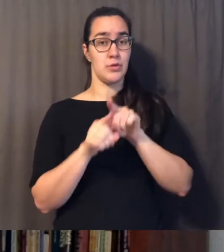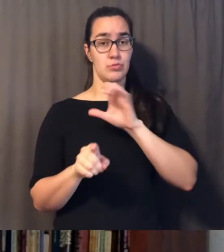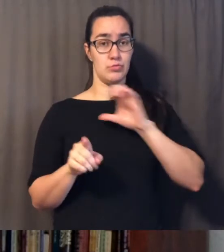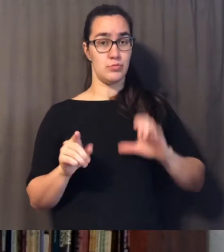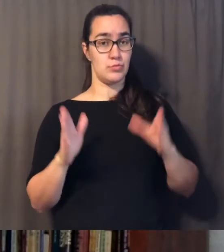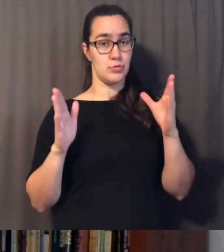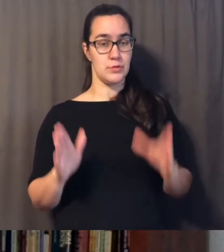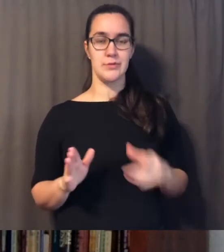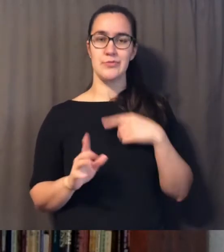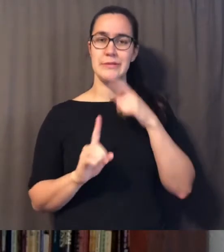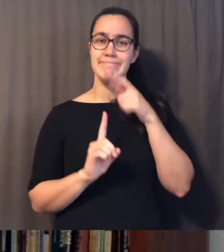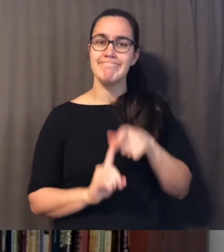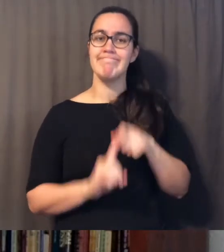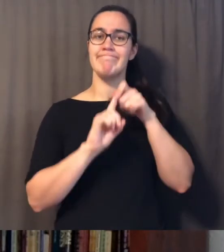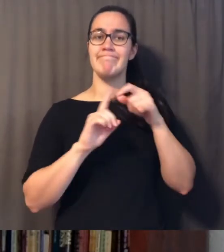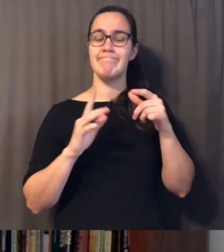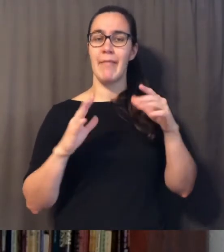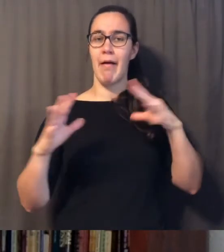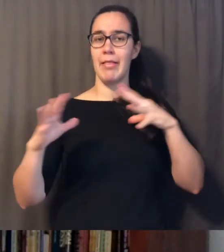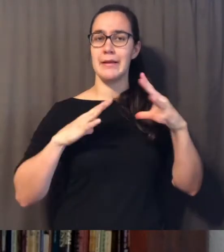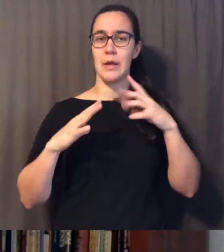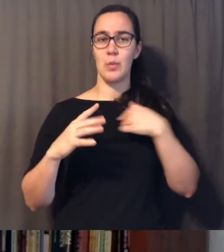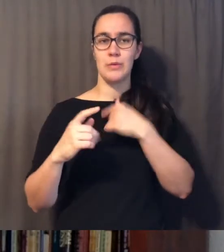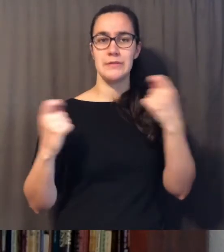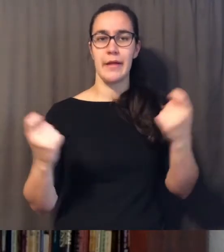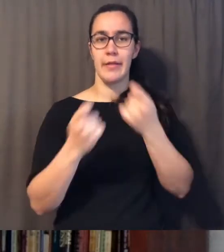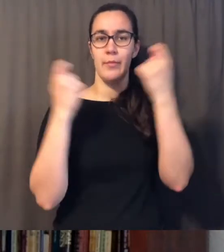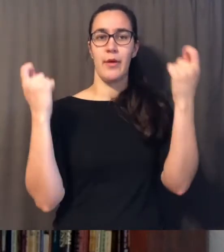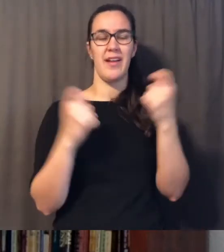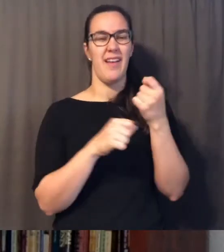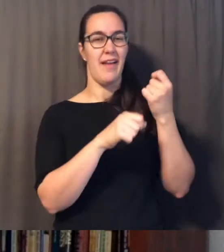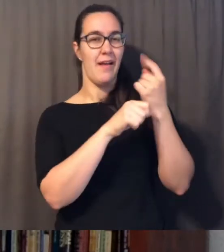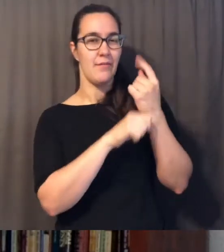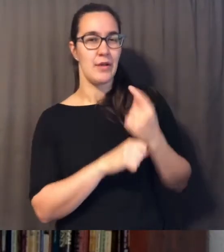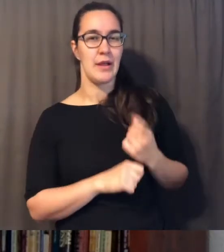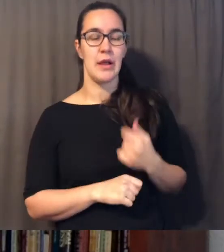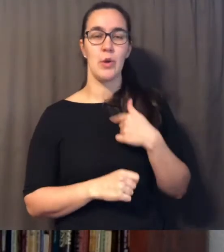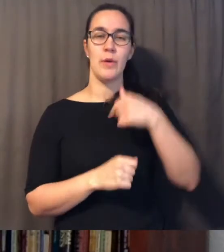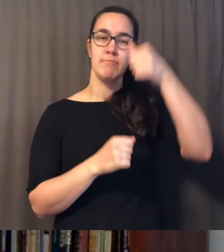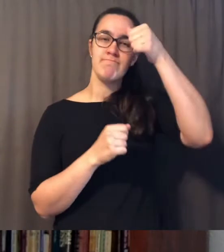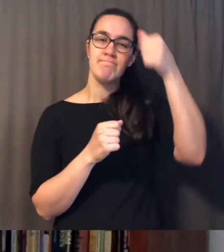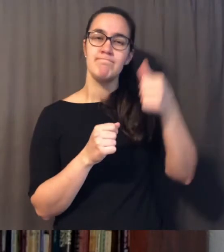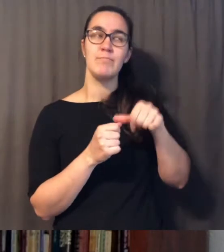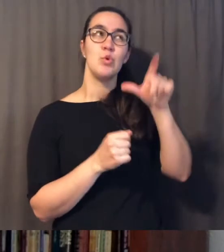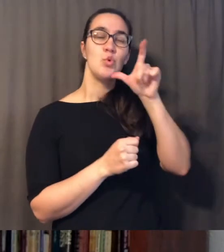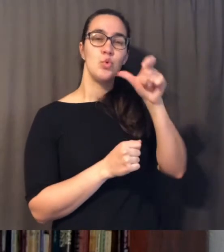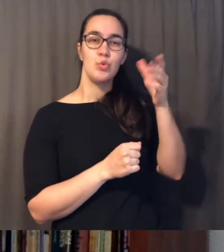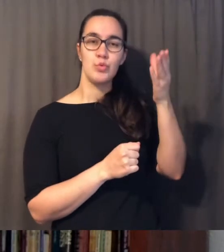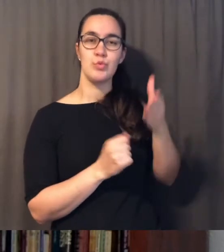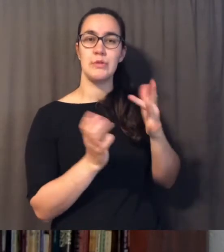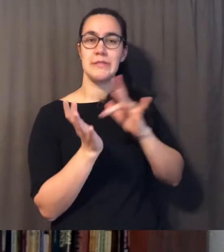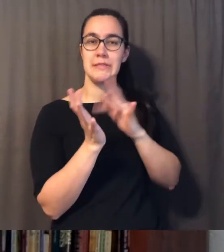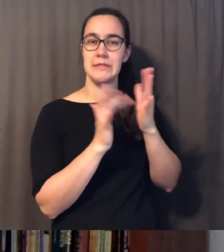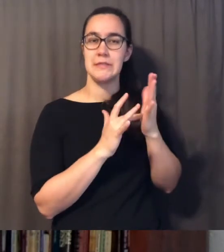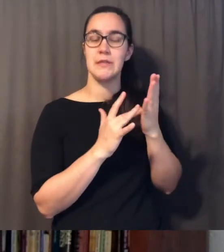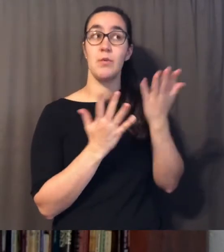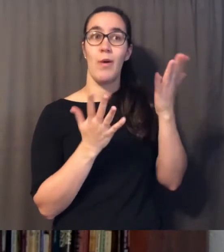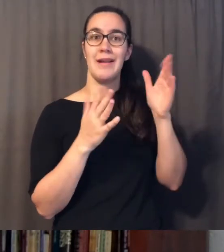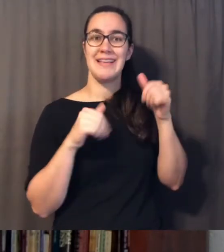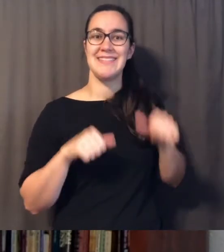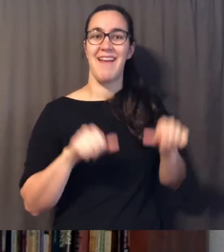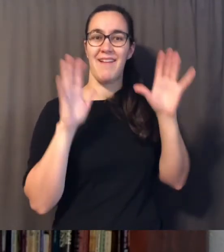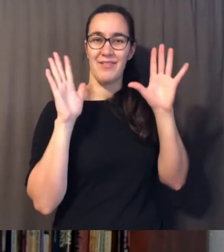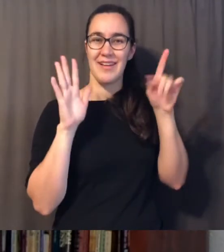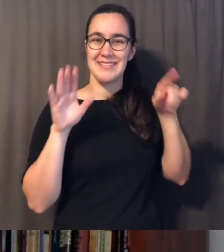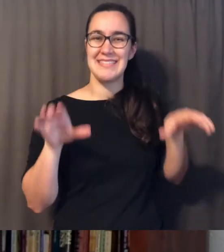that we celebrate we come year in year out to remember who jesus is and what he